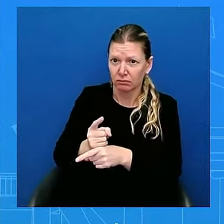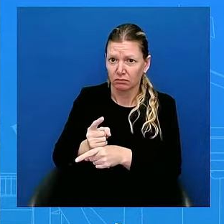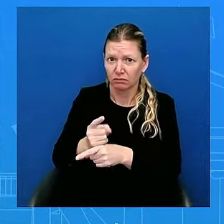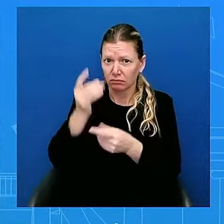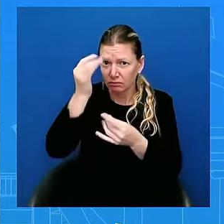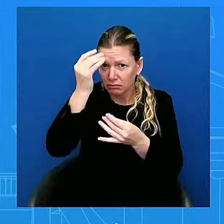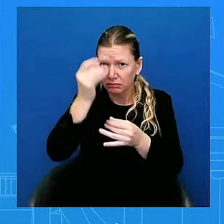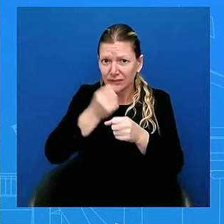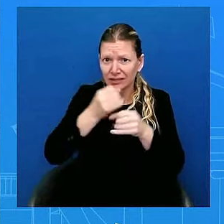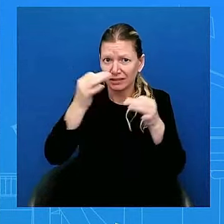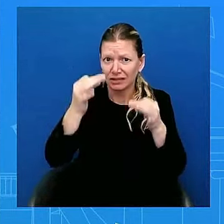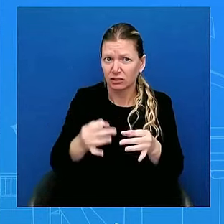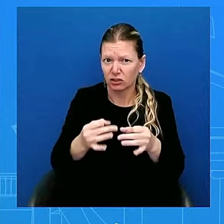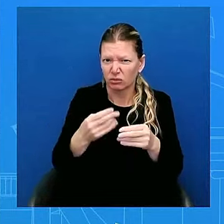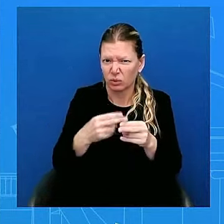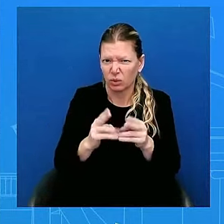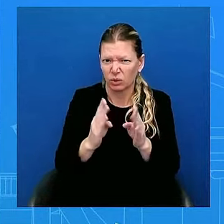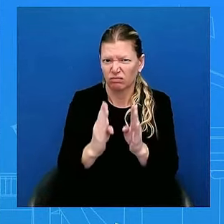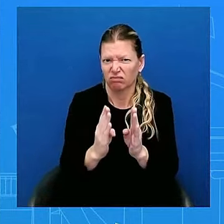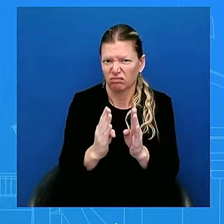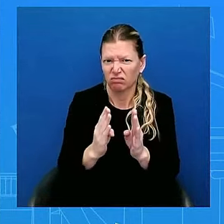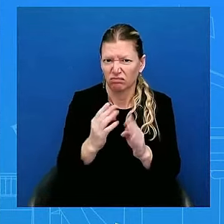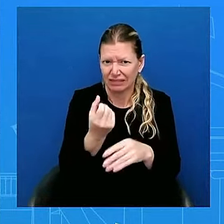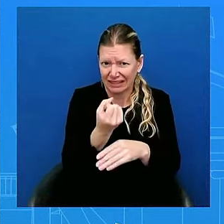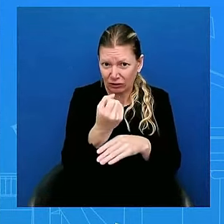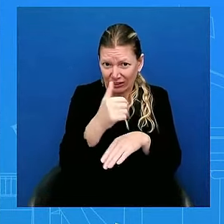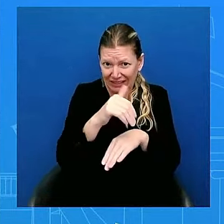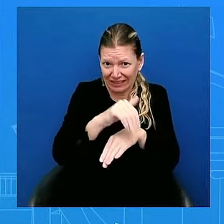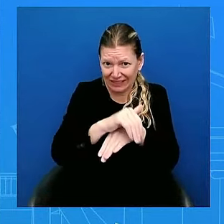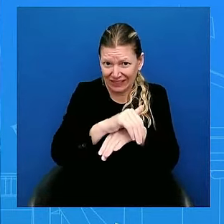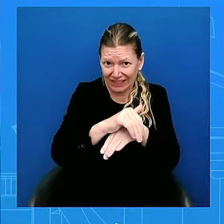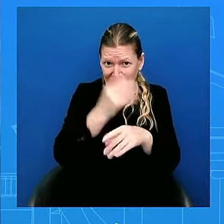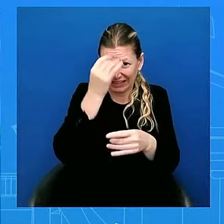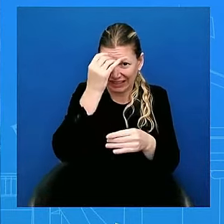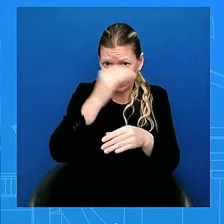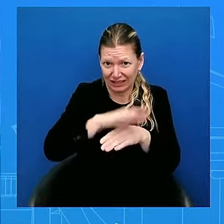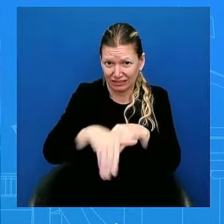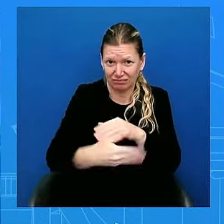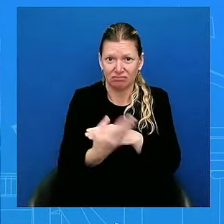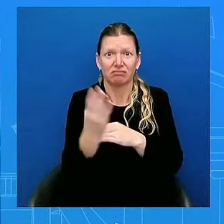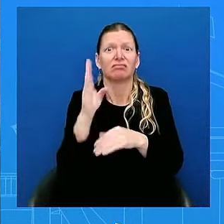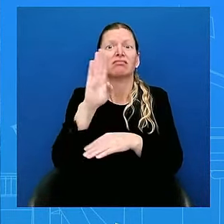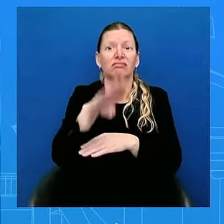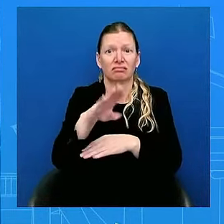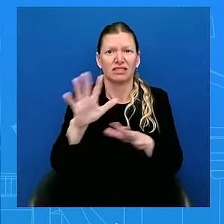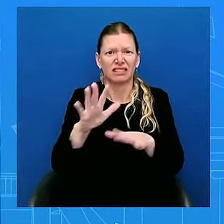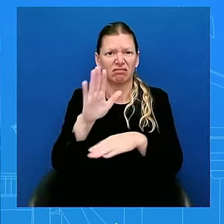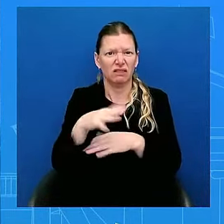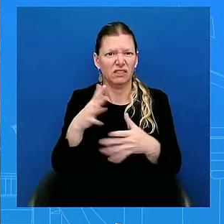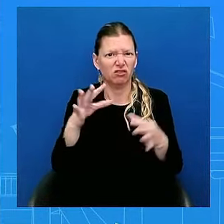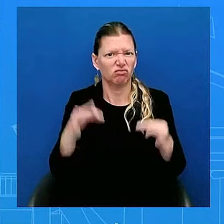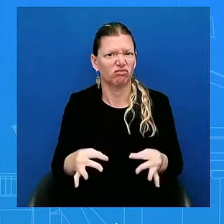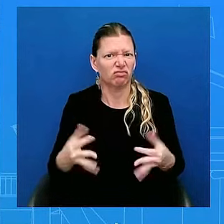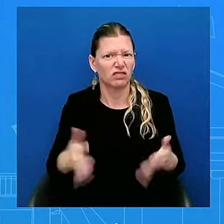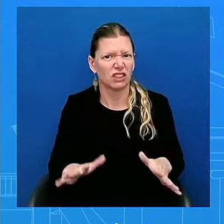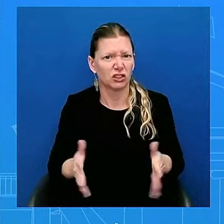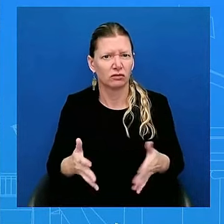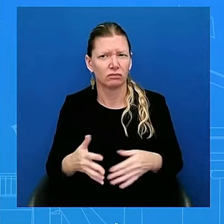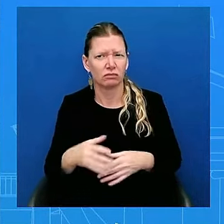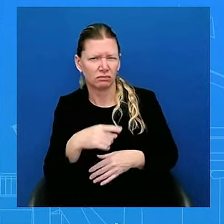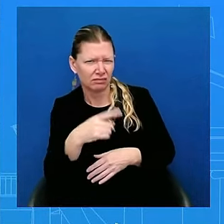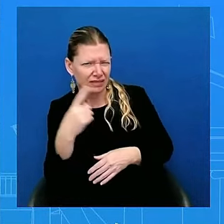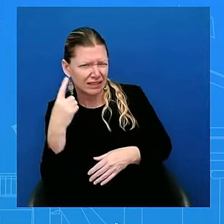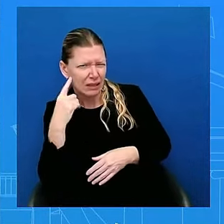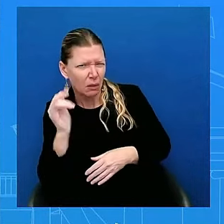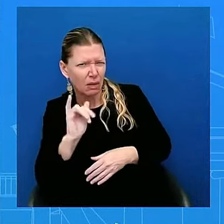Saturday evening. And on Sunday afternoon, he made his decision. sounds like he was presented with data a week higher. I'm just not going to get into